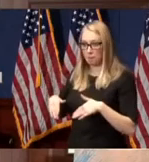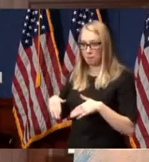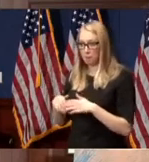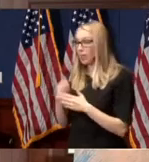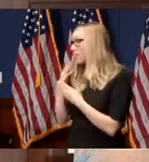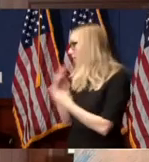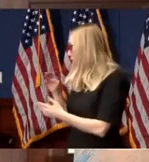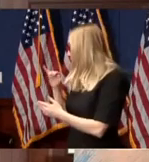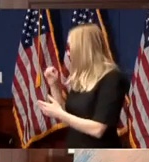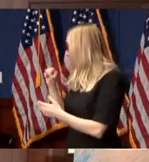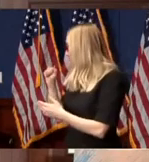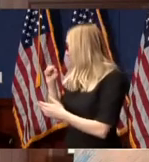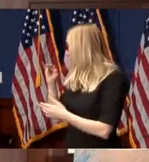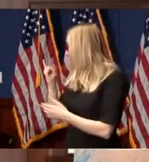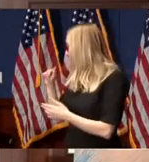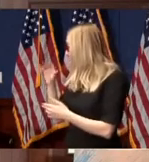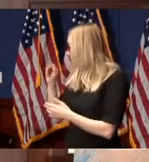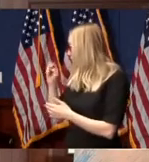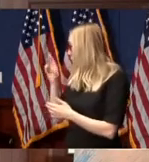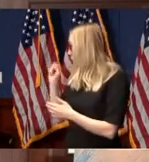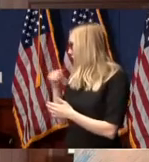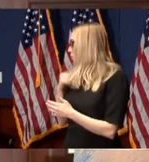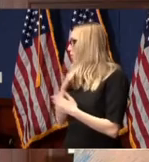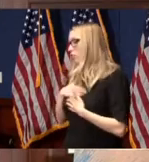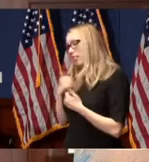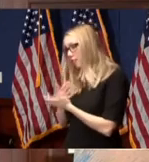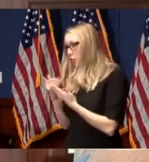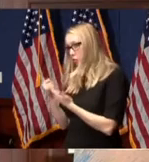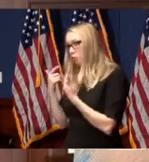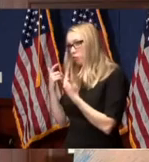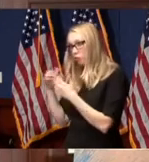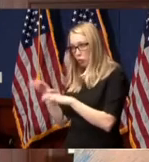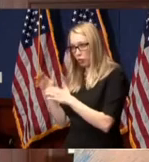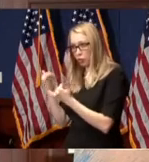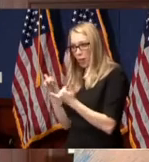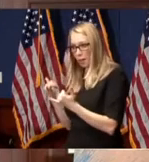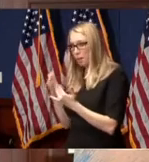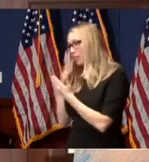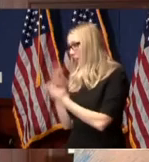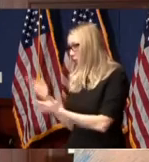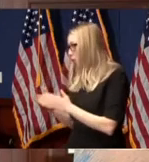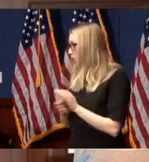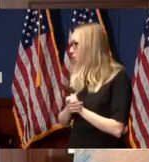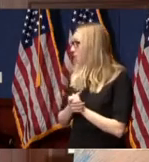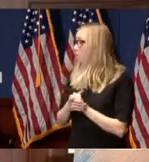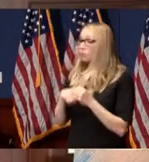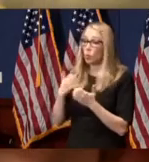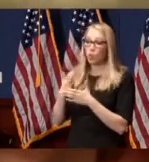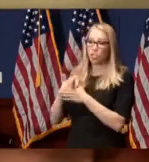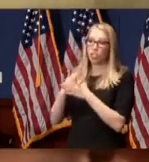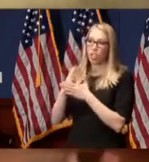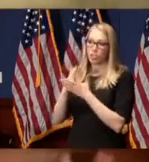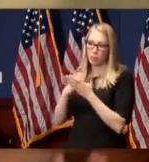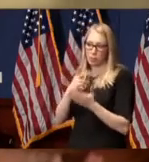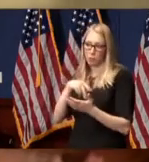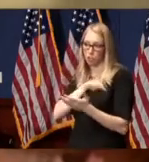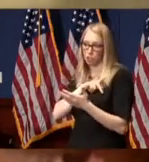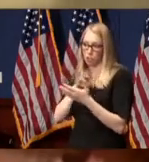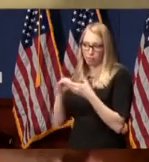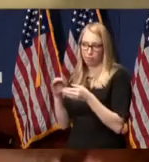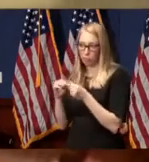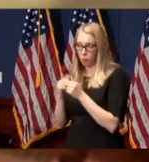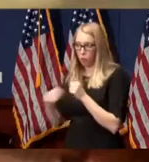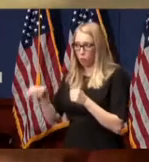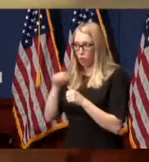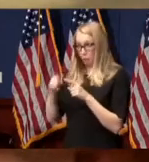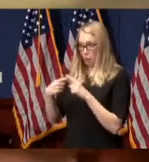Thank you, Ms. Anita Cameron. I appreciate everything you are trying to teach me. Thank you. I would like to share something personal with